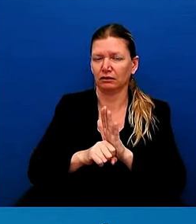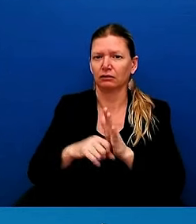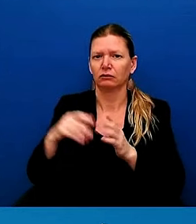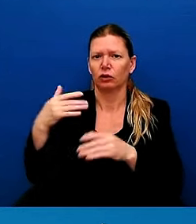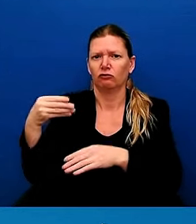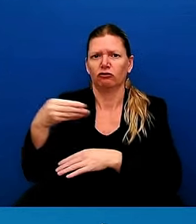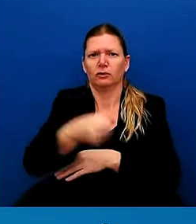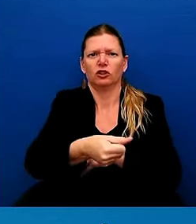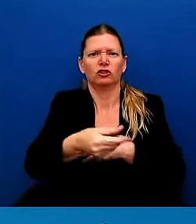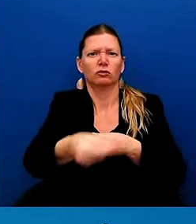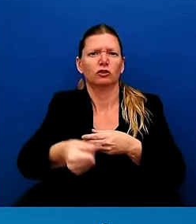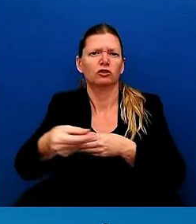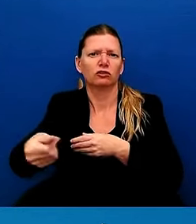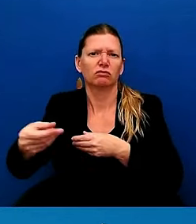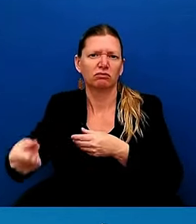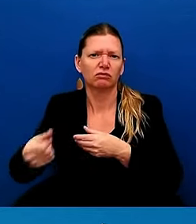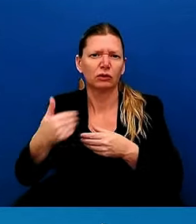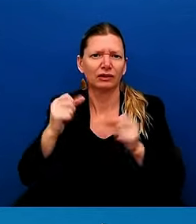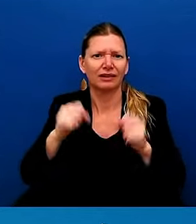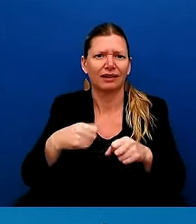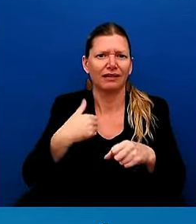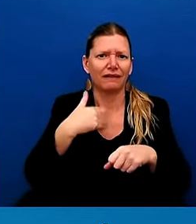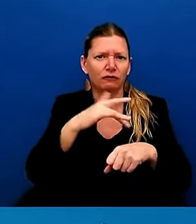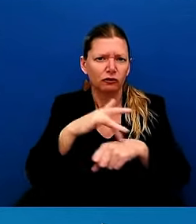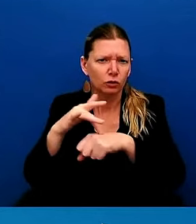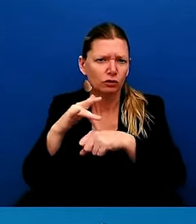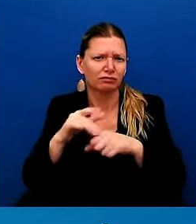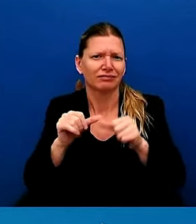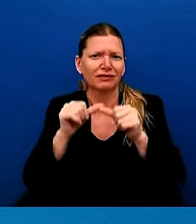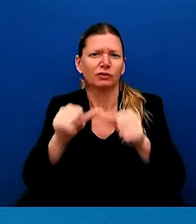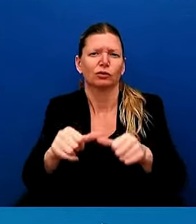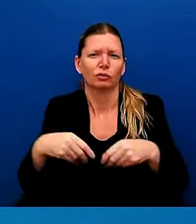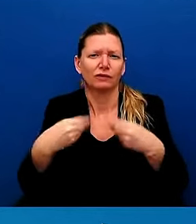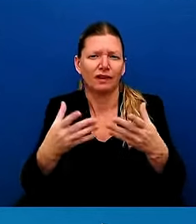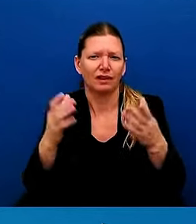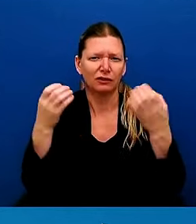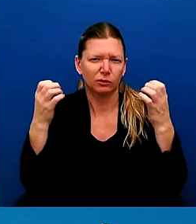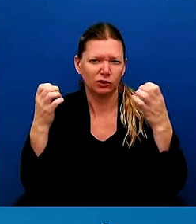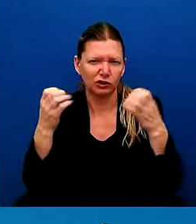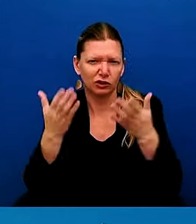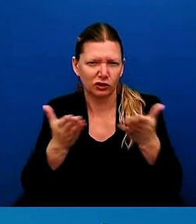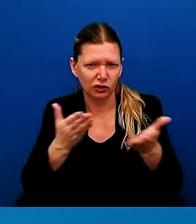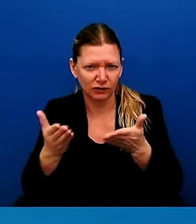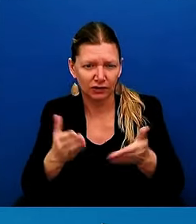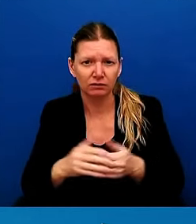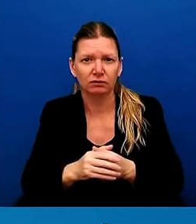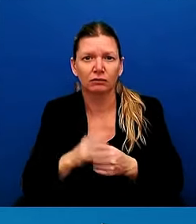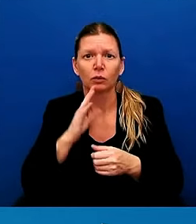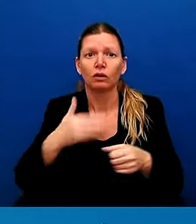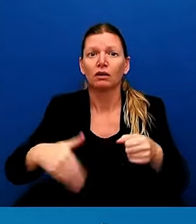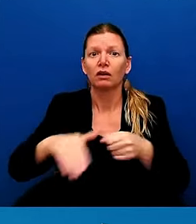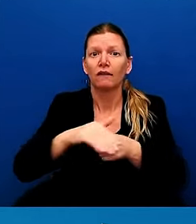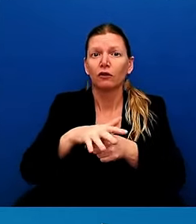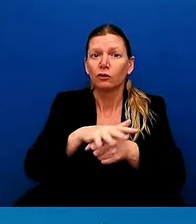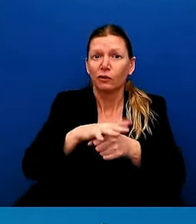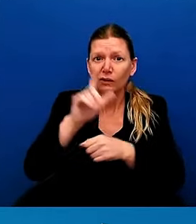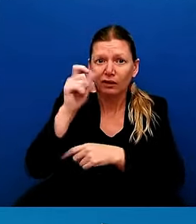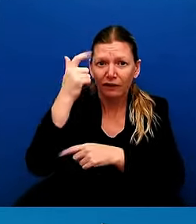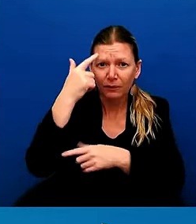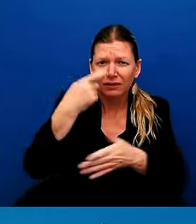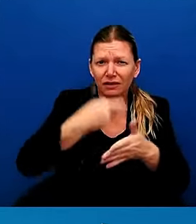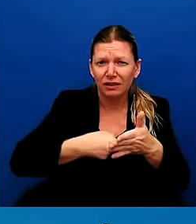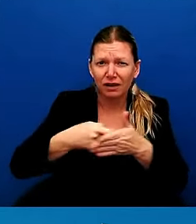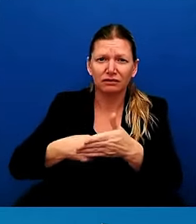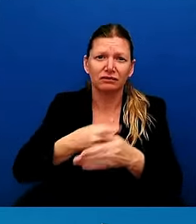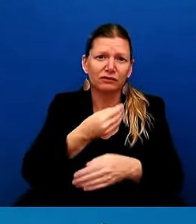Also, we will be covering the local government costs for food, water, and shelter. Again, resources that are desperately needed